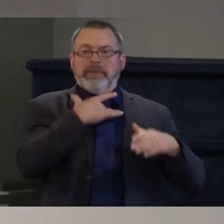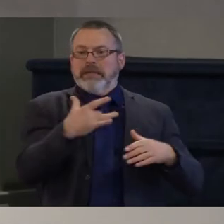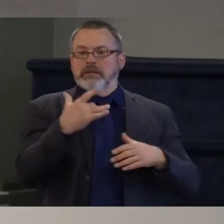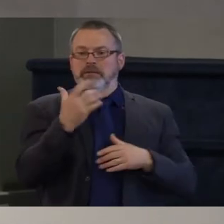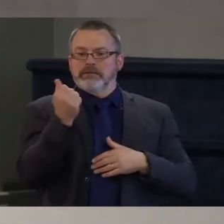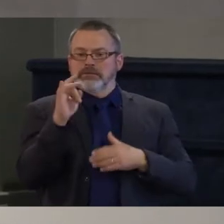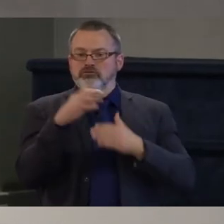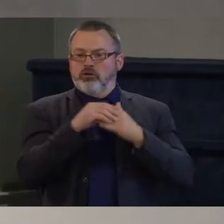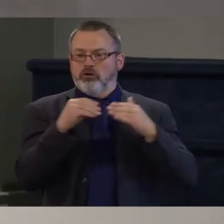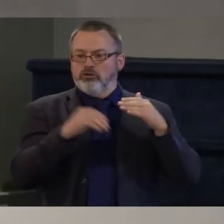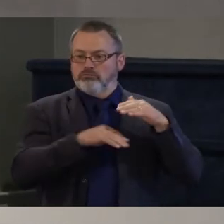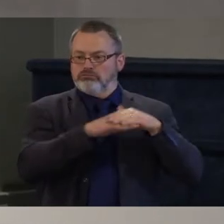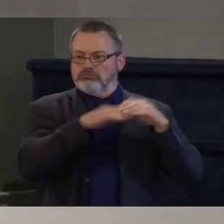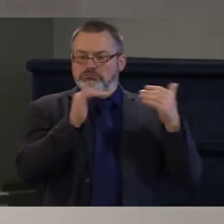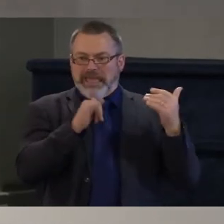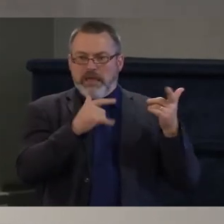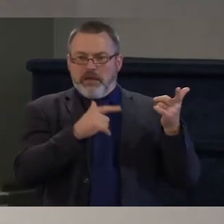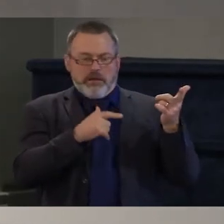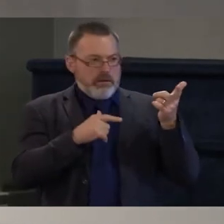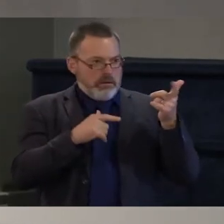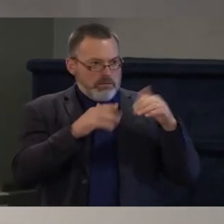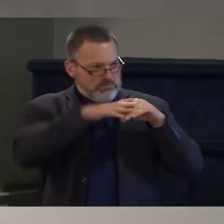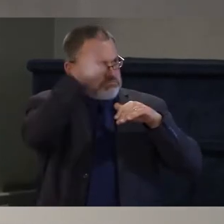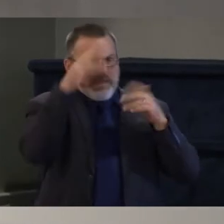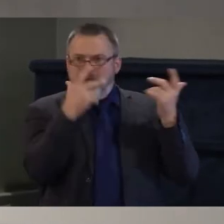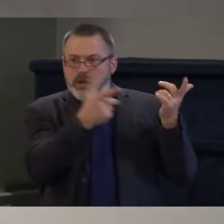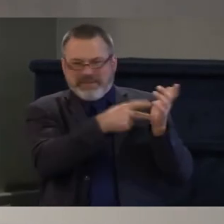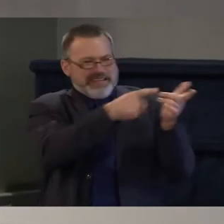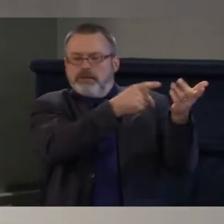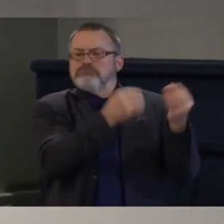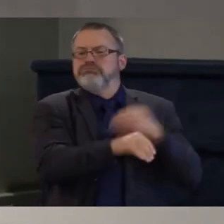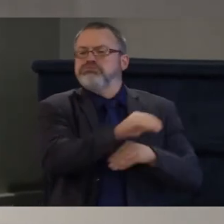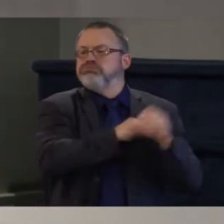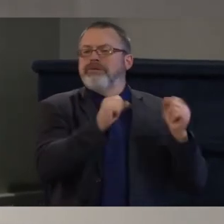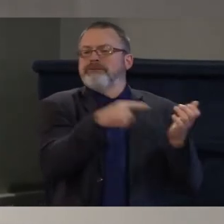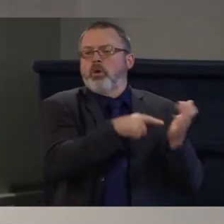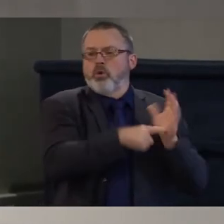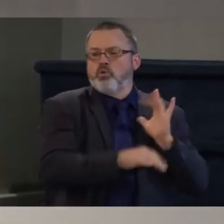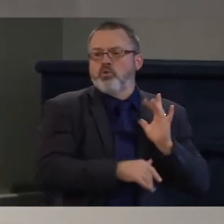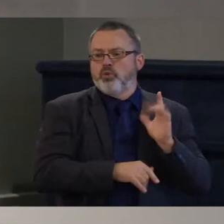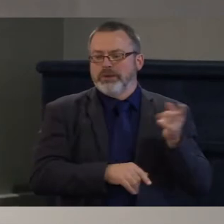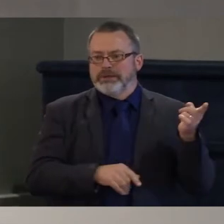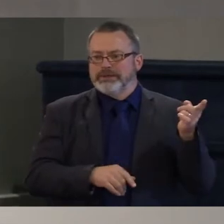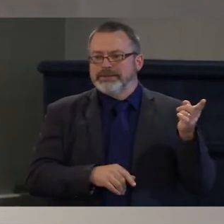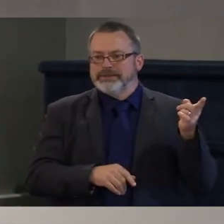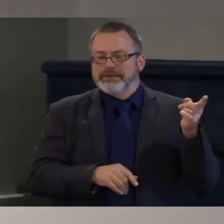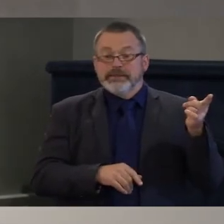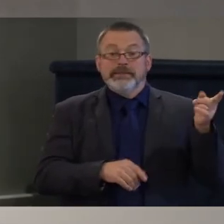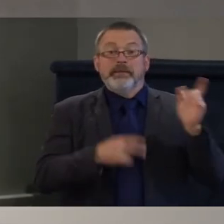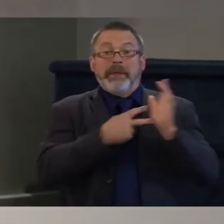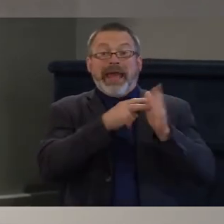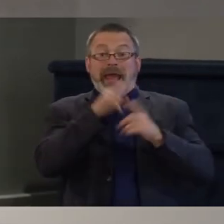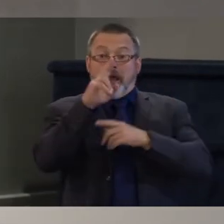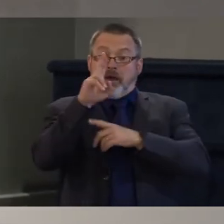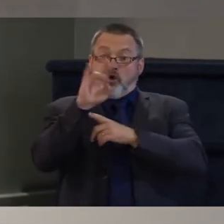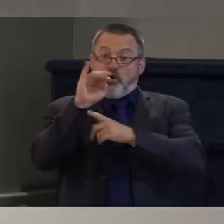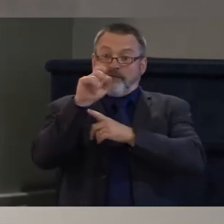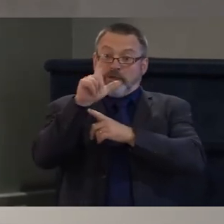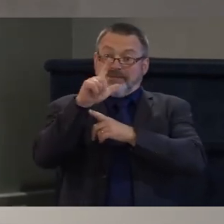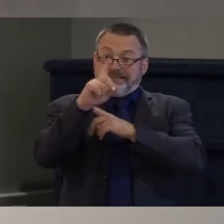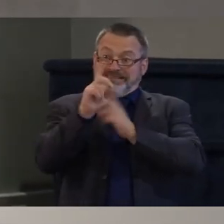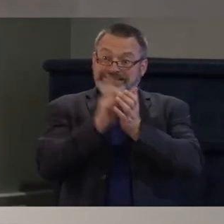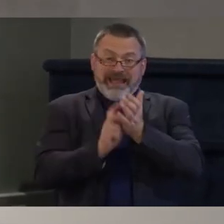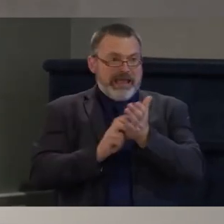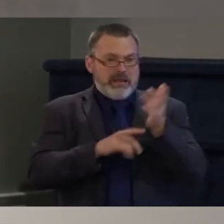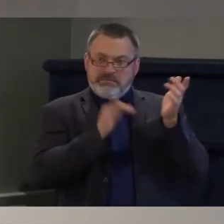make the universal design of your facilities without any government assistance. For